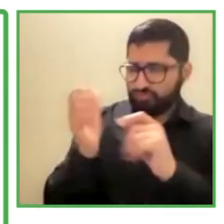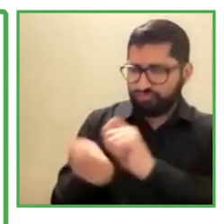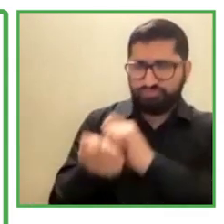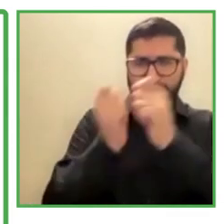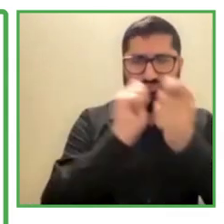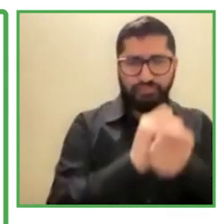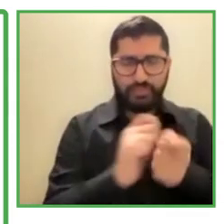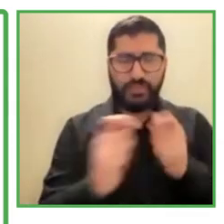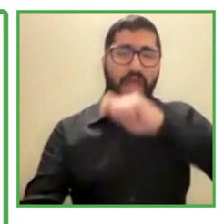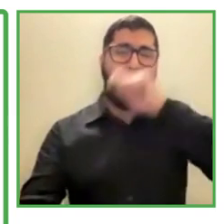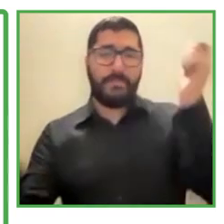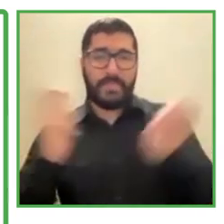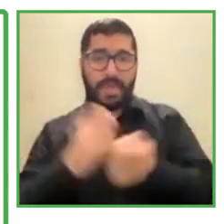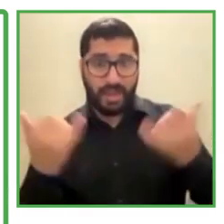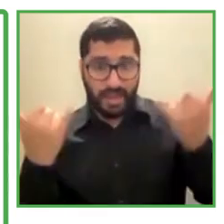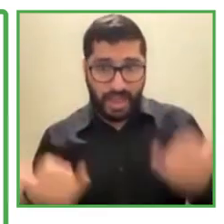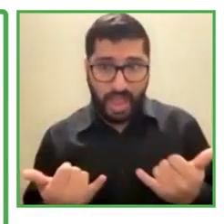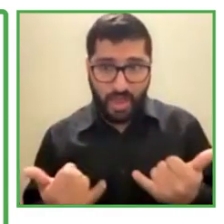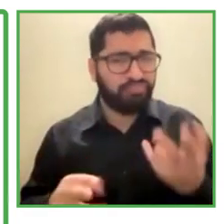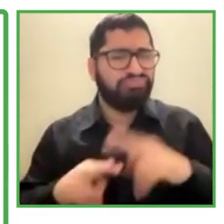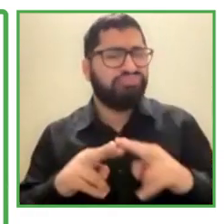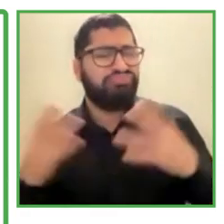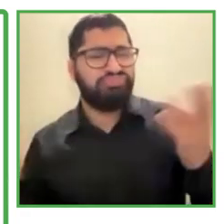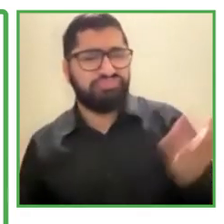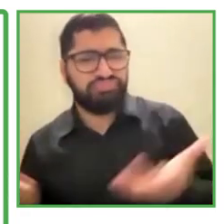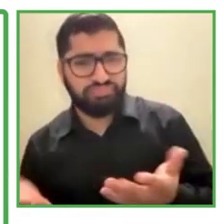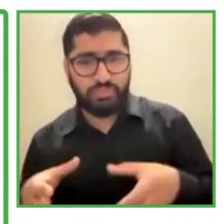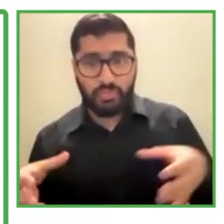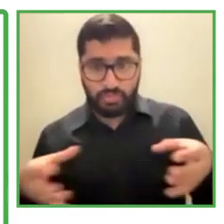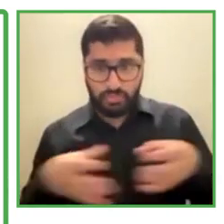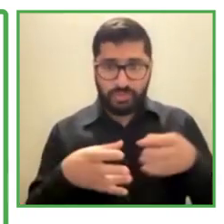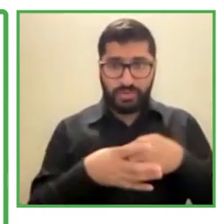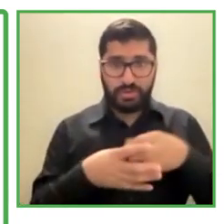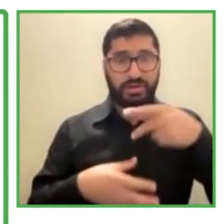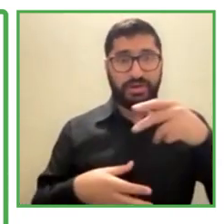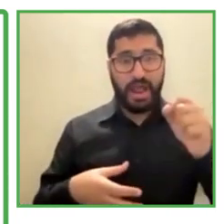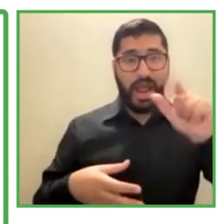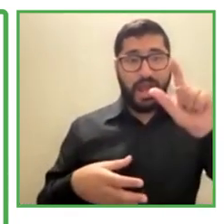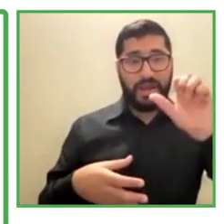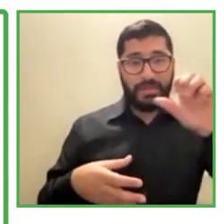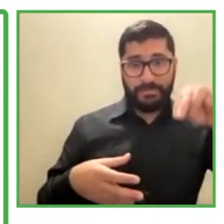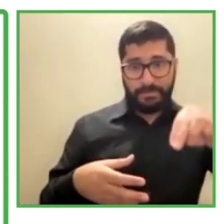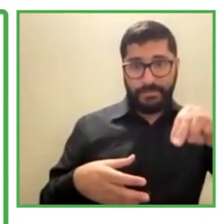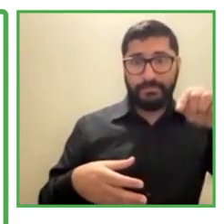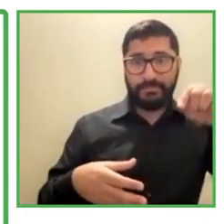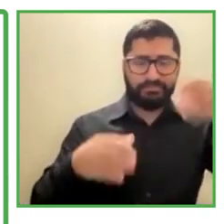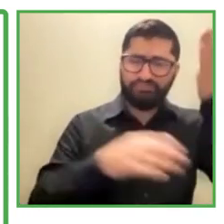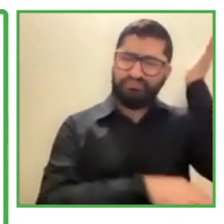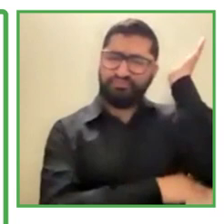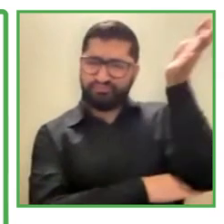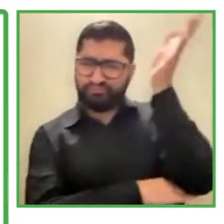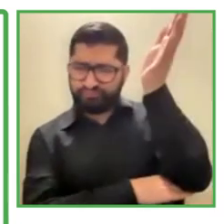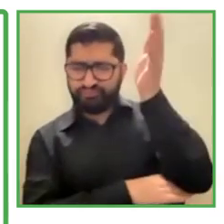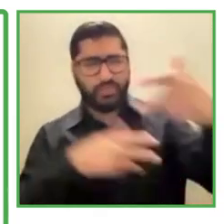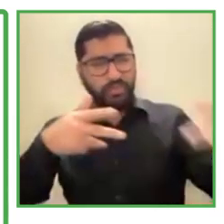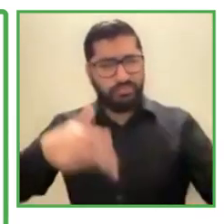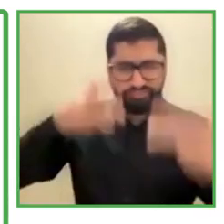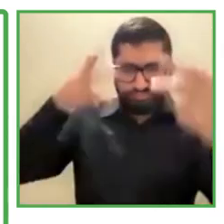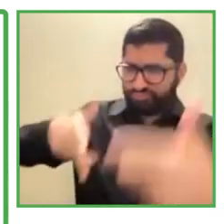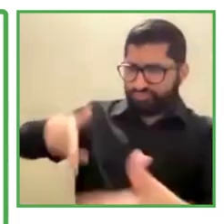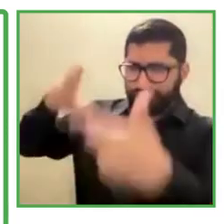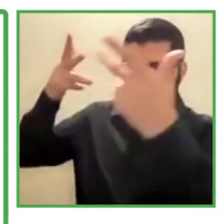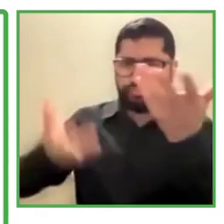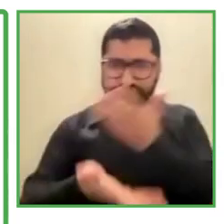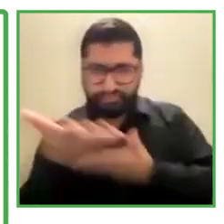where we provide different training programs, both for persons with disabilities, and also employers, because even employers,